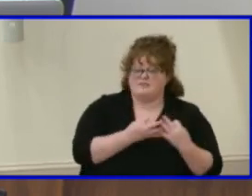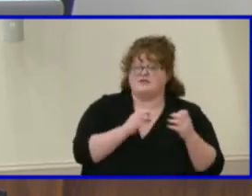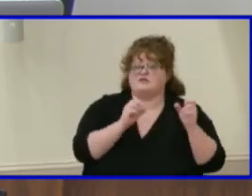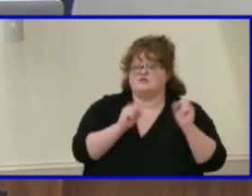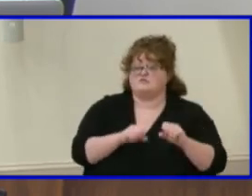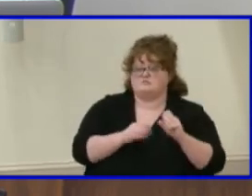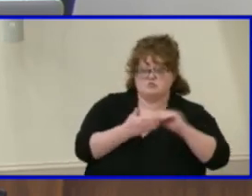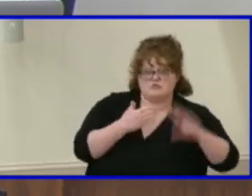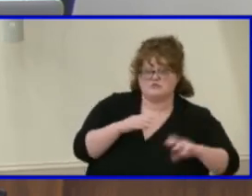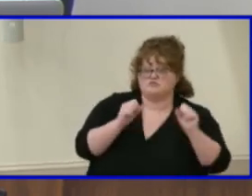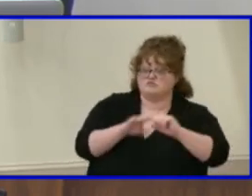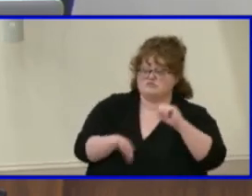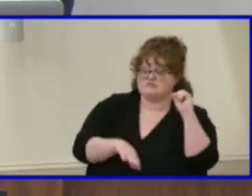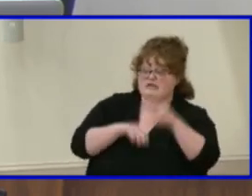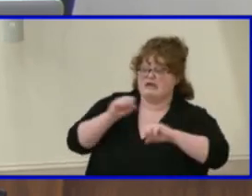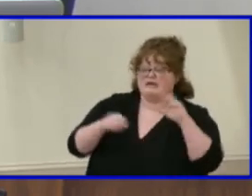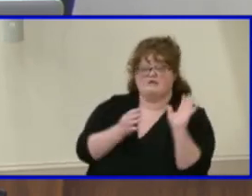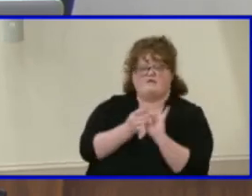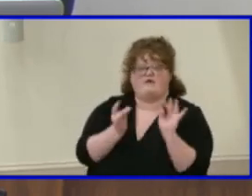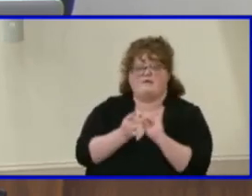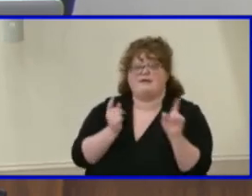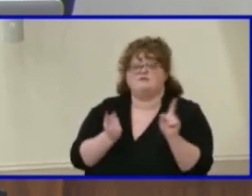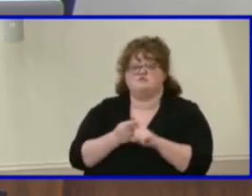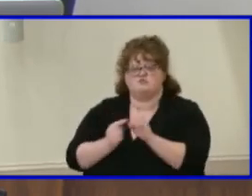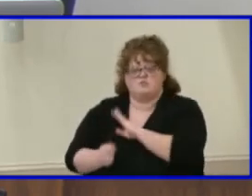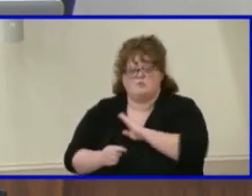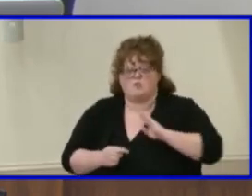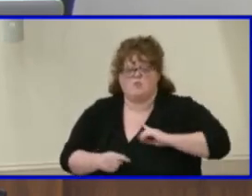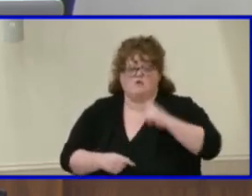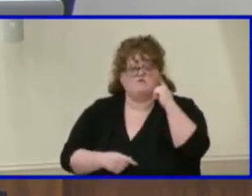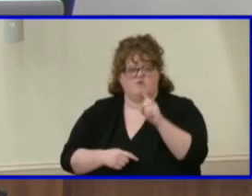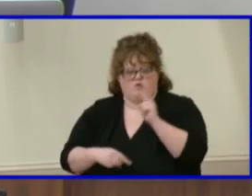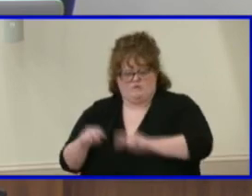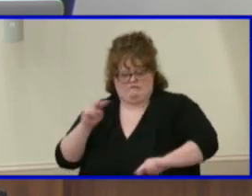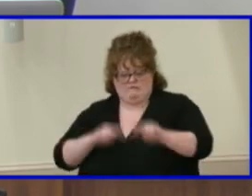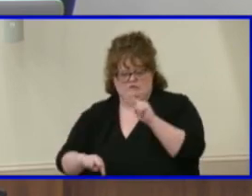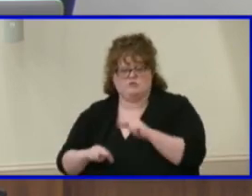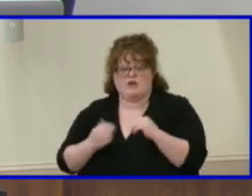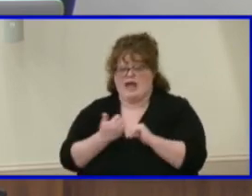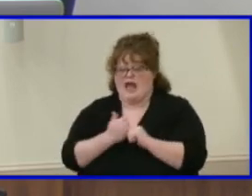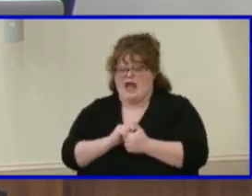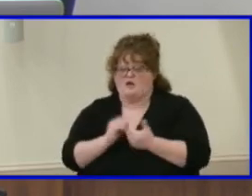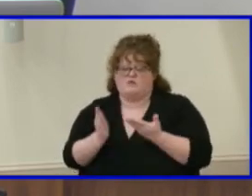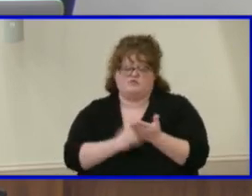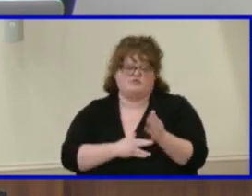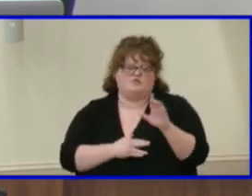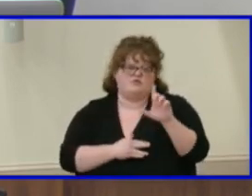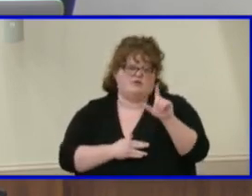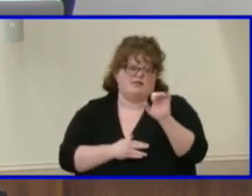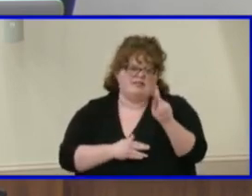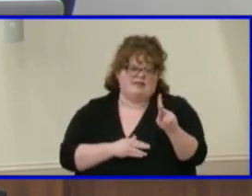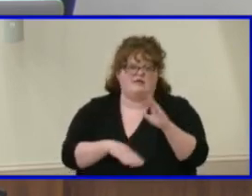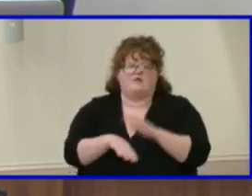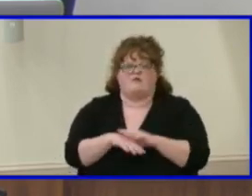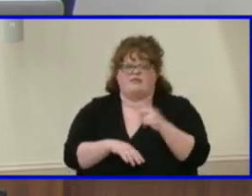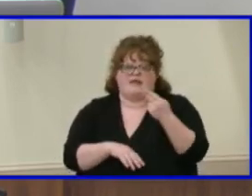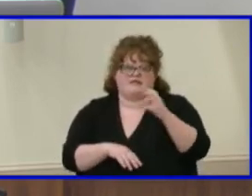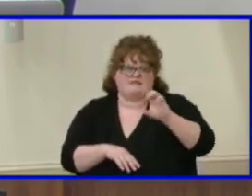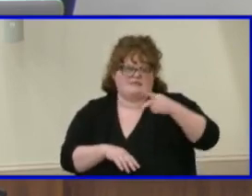comments to the board for our review using a link on our HCPS website.